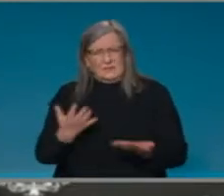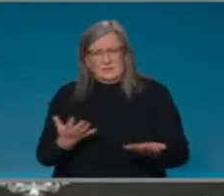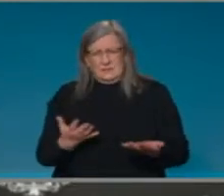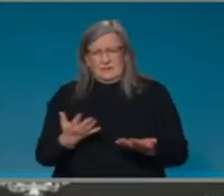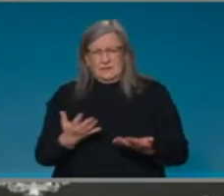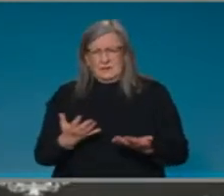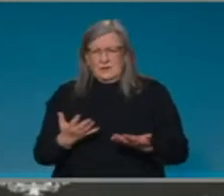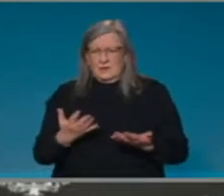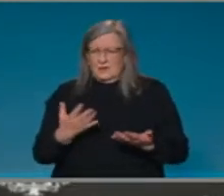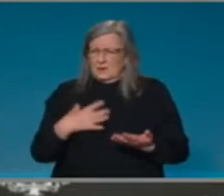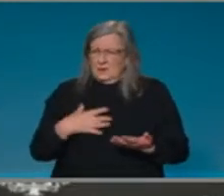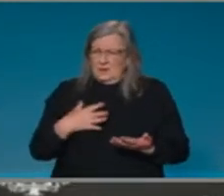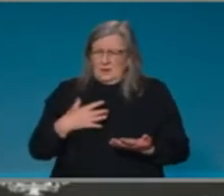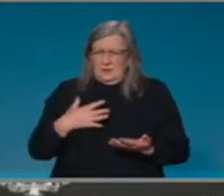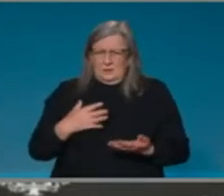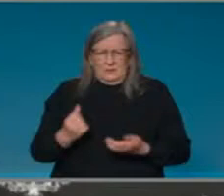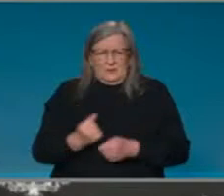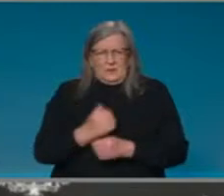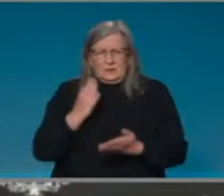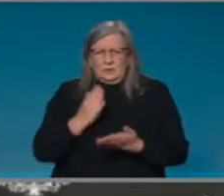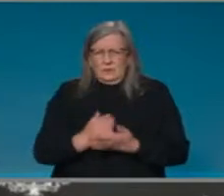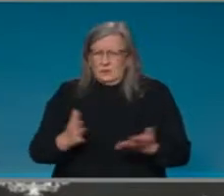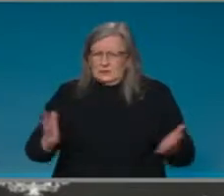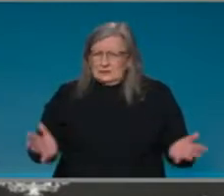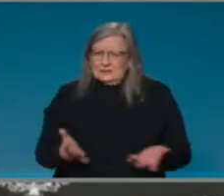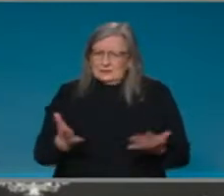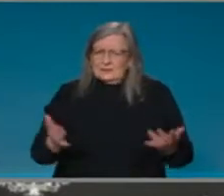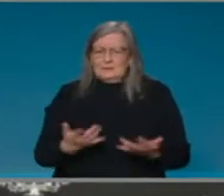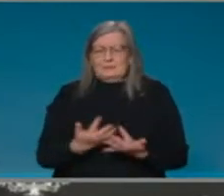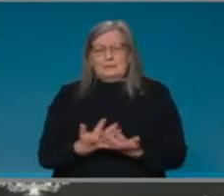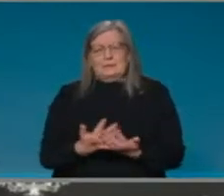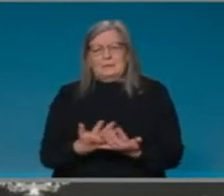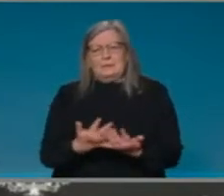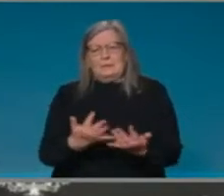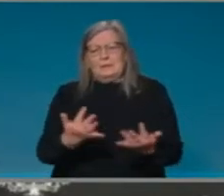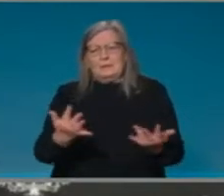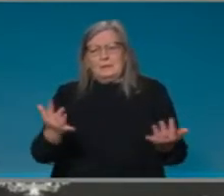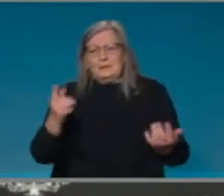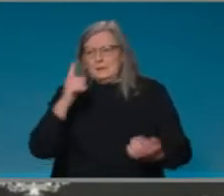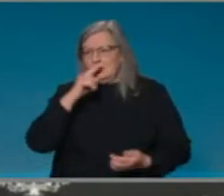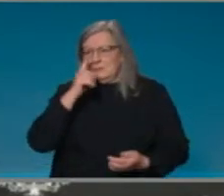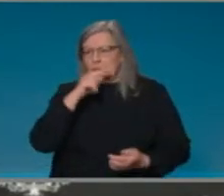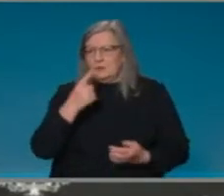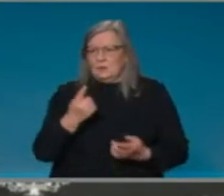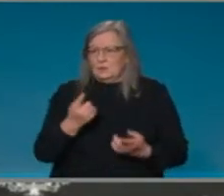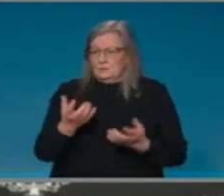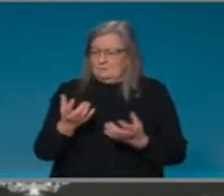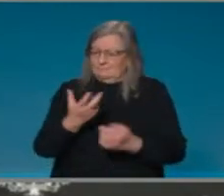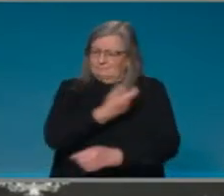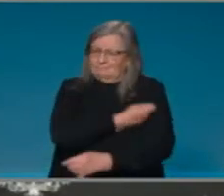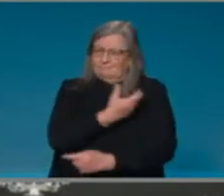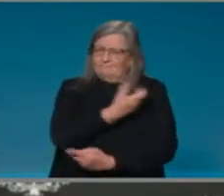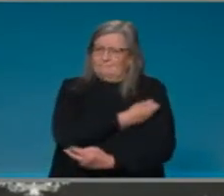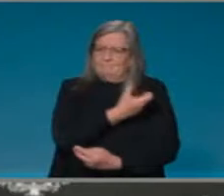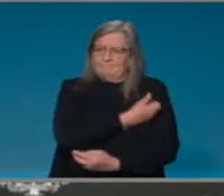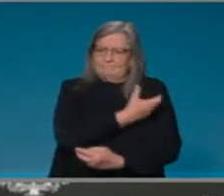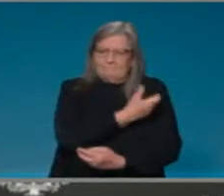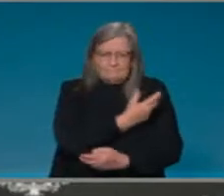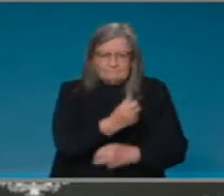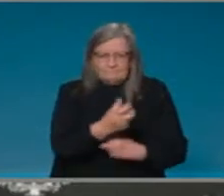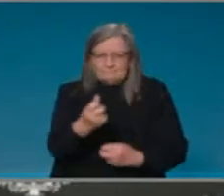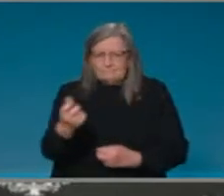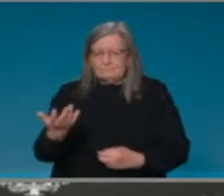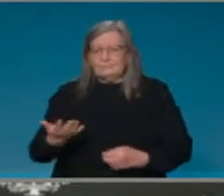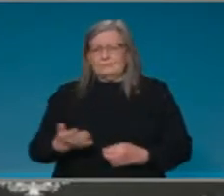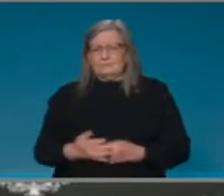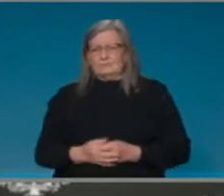the ultimate number of, uh, uh, the ultimate number of, uh, of jabs that are given. And, uh, in particular, uh,